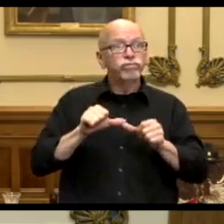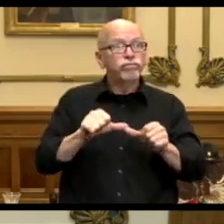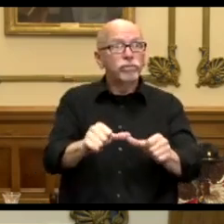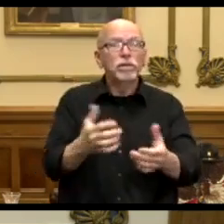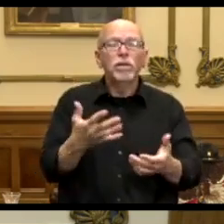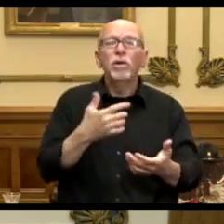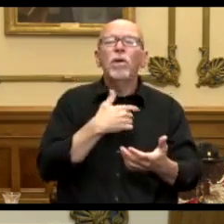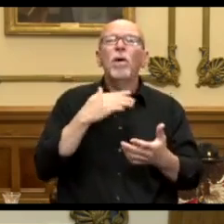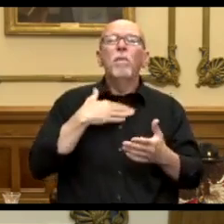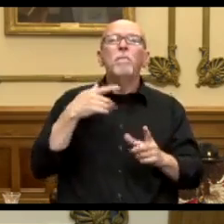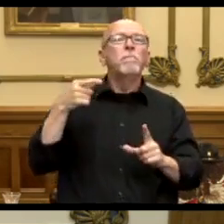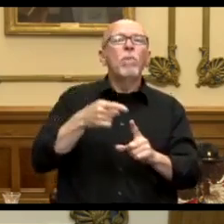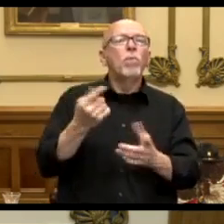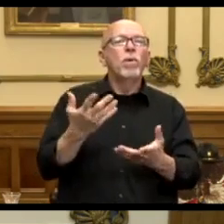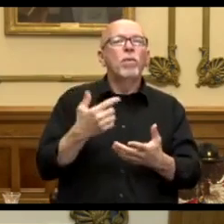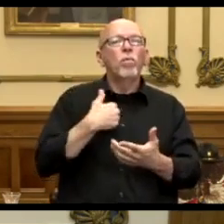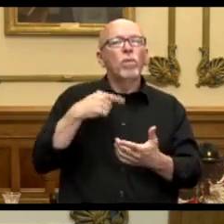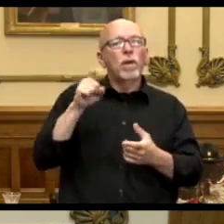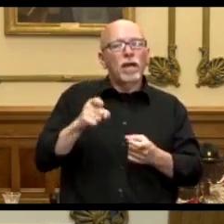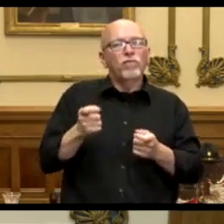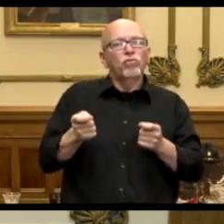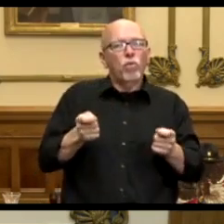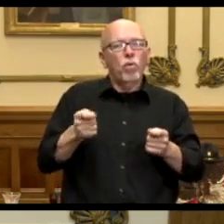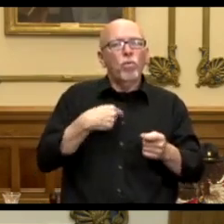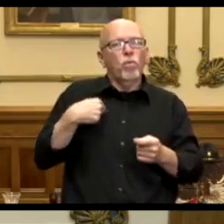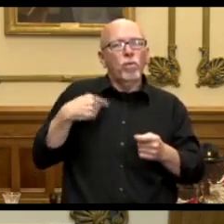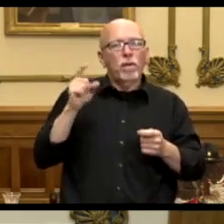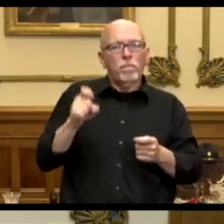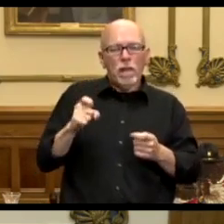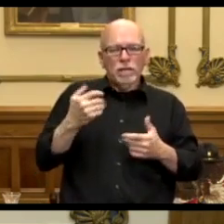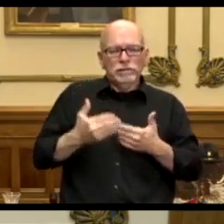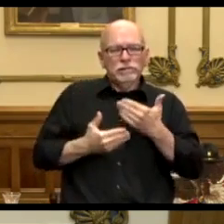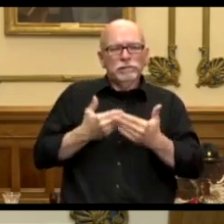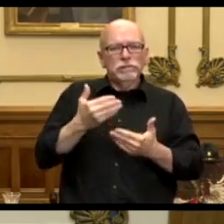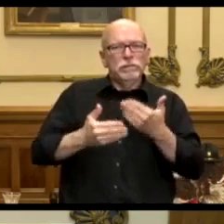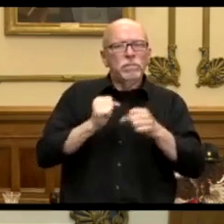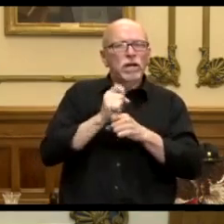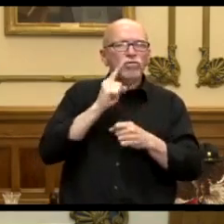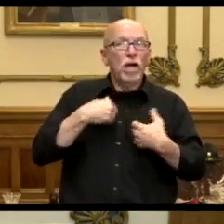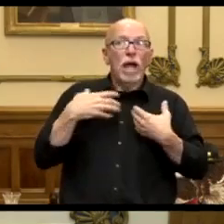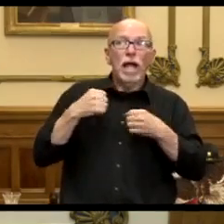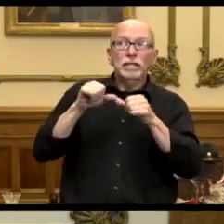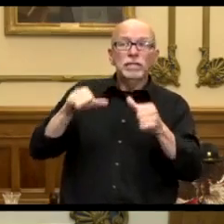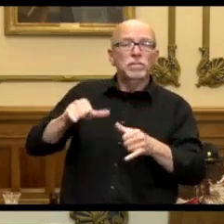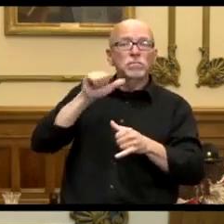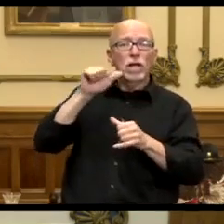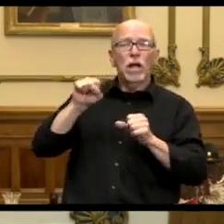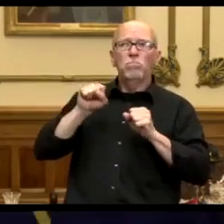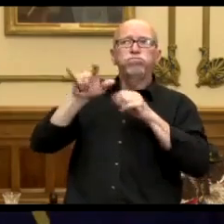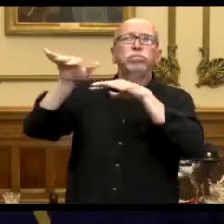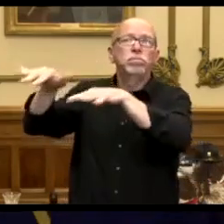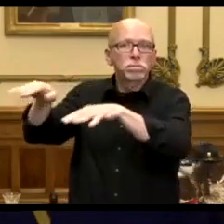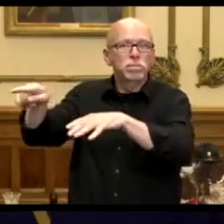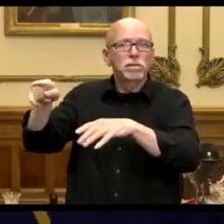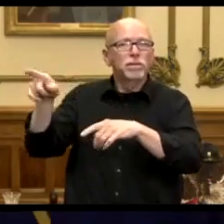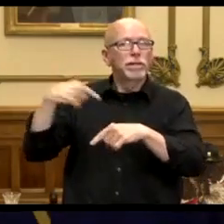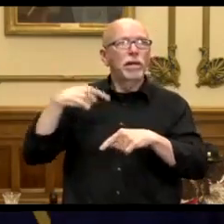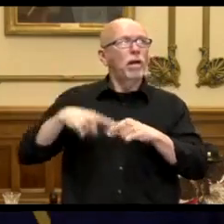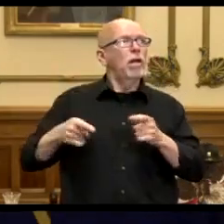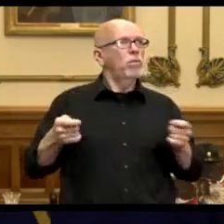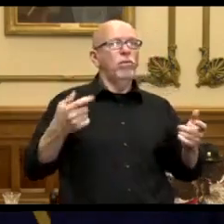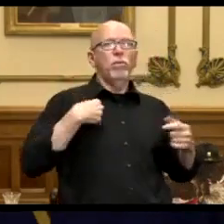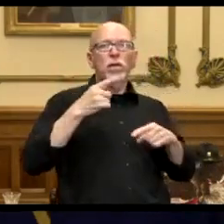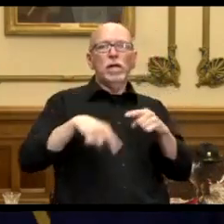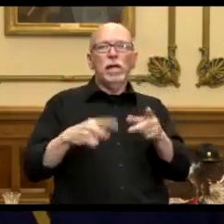the focus has got to be control. We've got to manage our way through this and we've got to make sure our health care system is not overwhelmed so we can care for those folks who are